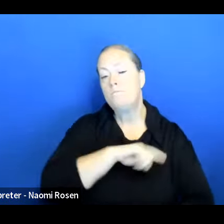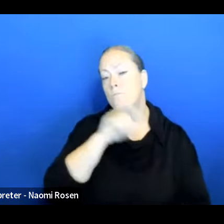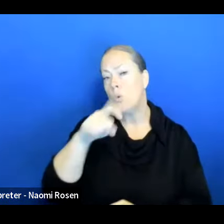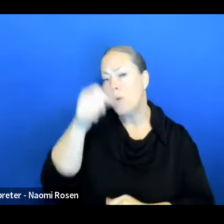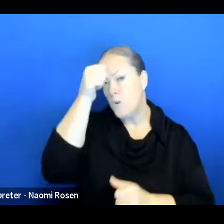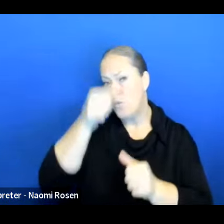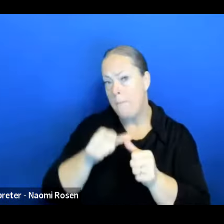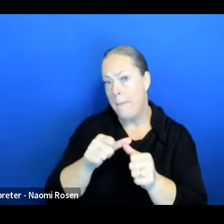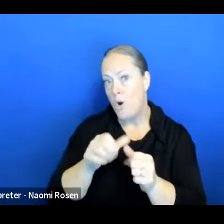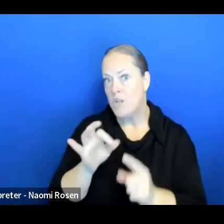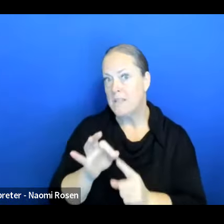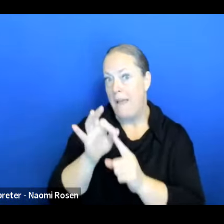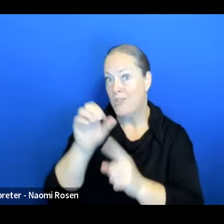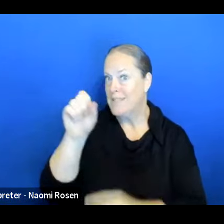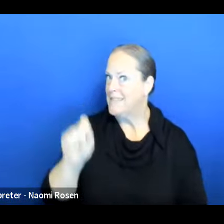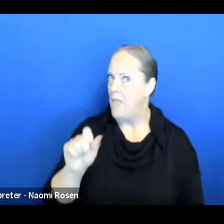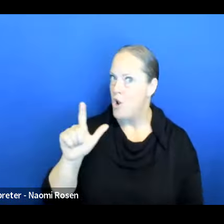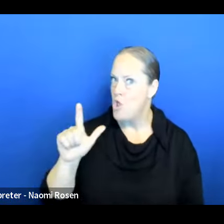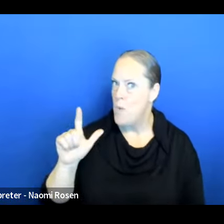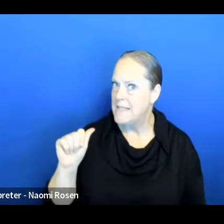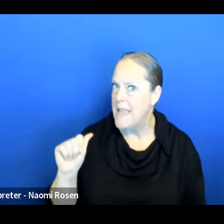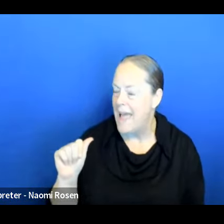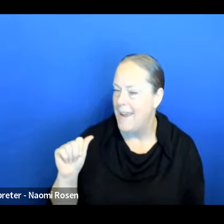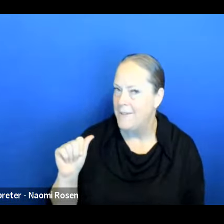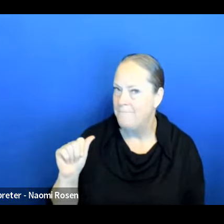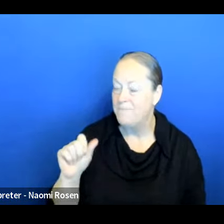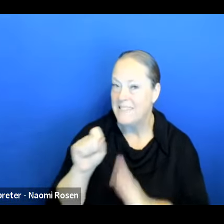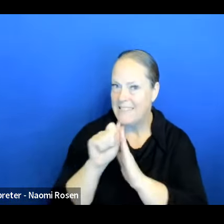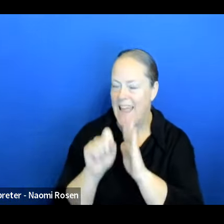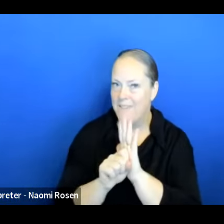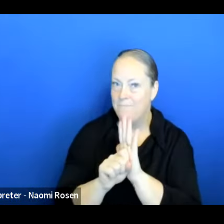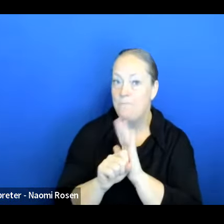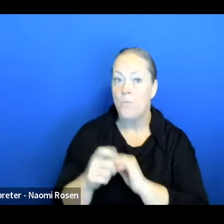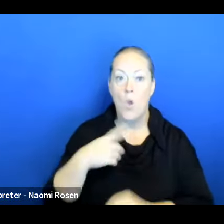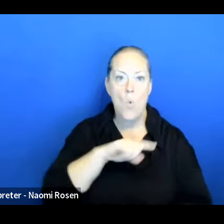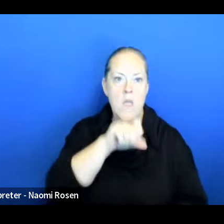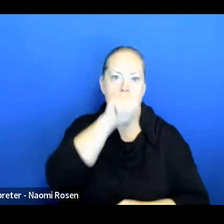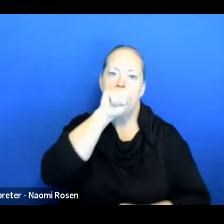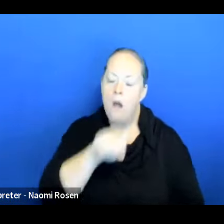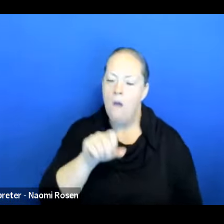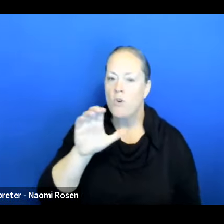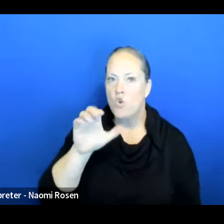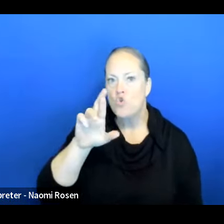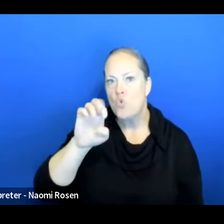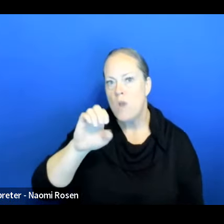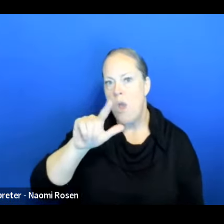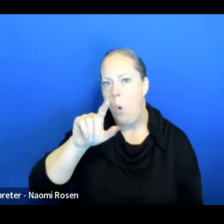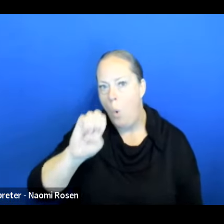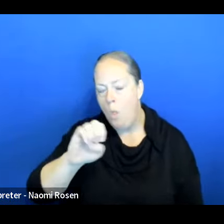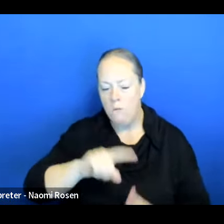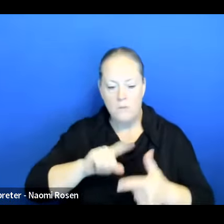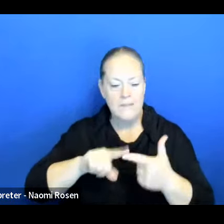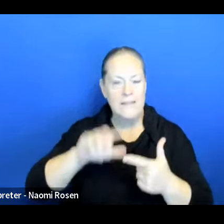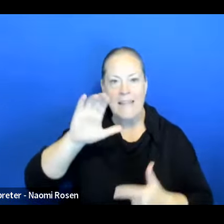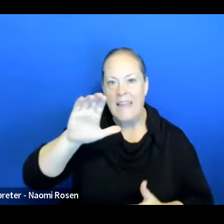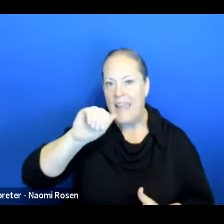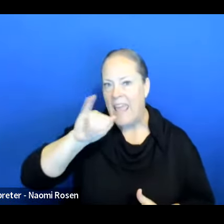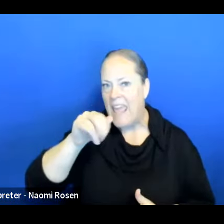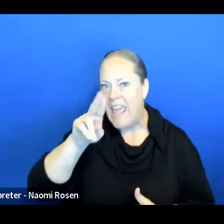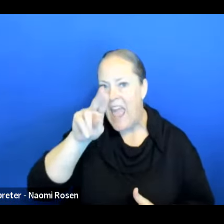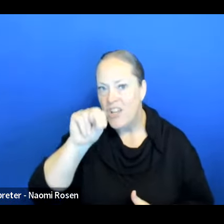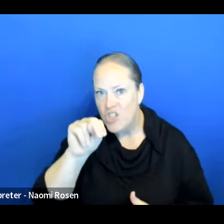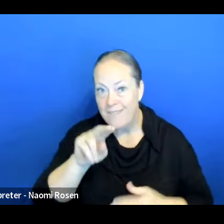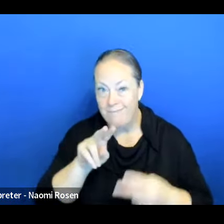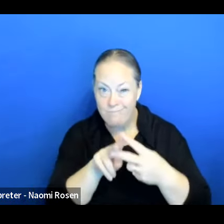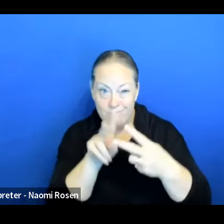in our Southern Louisiana state, uh, we love Creole, we love Cajun, uh, and a lot of those